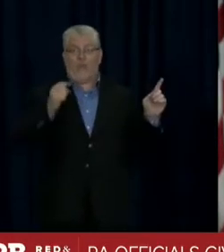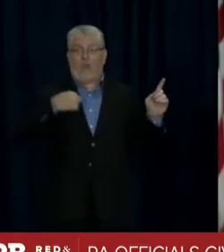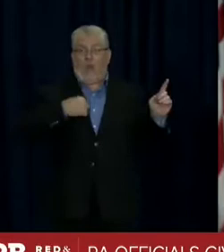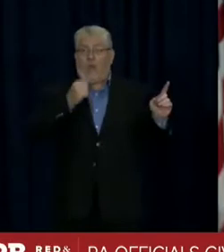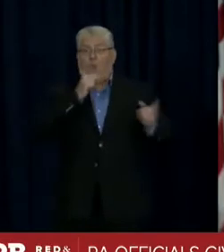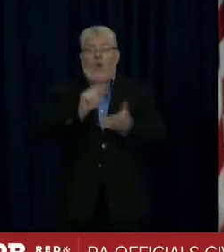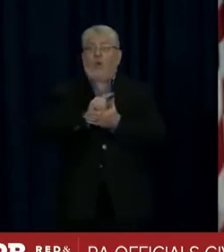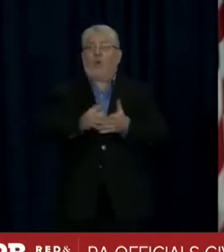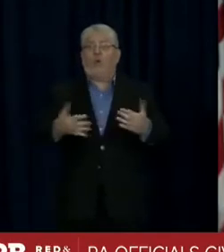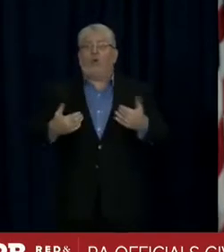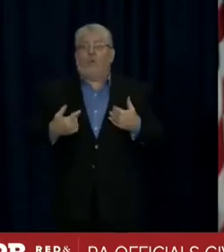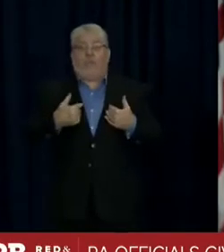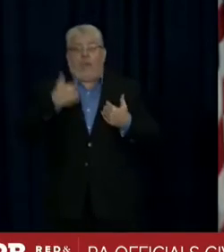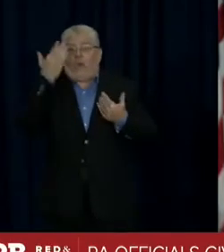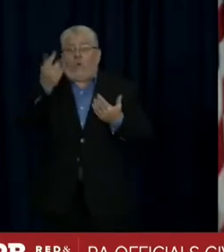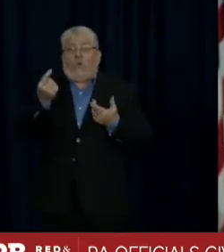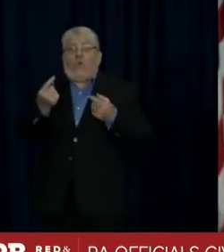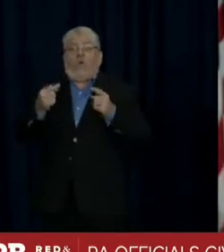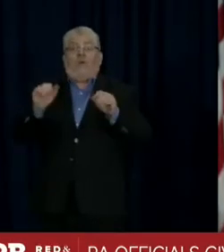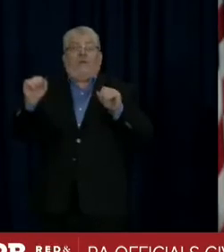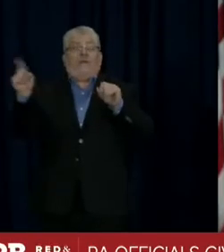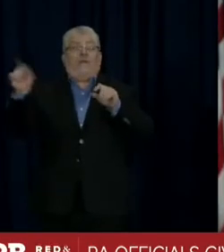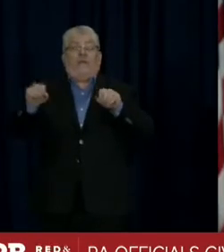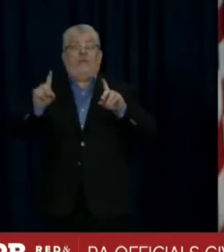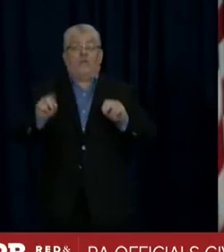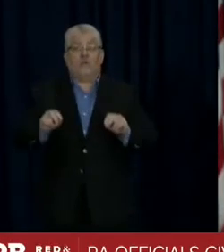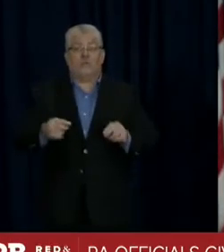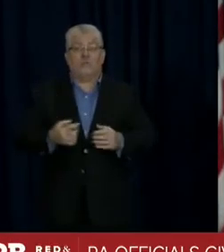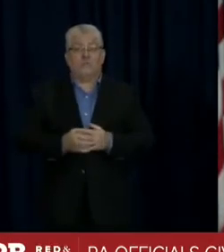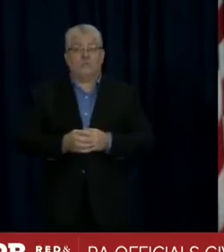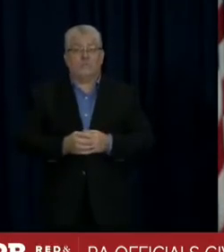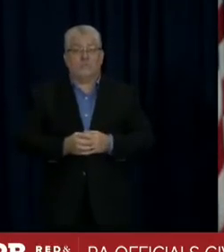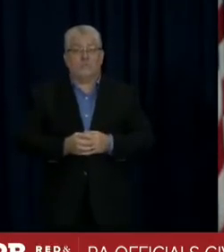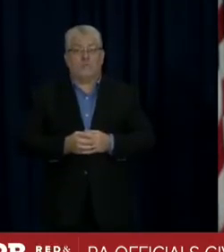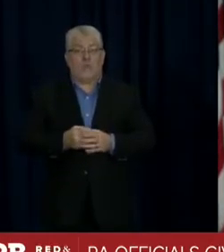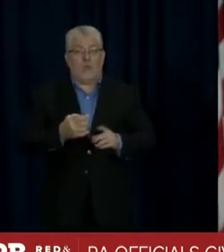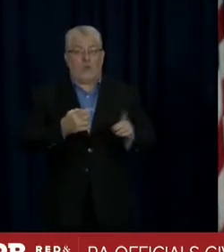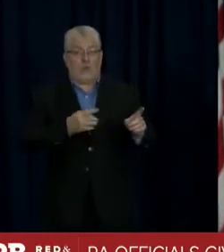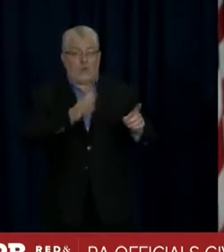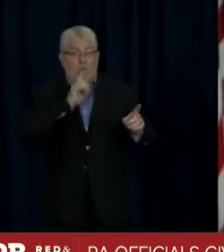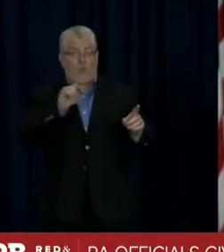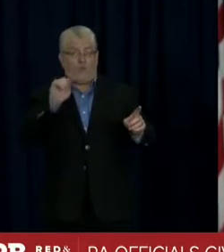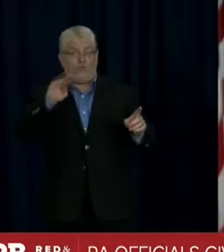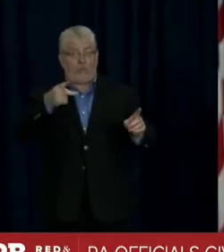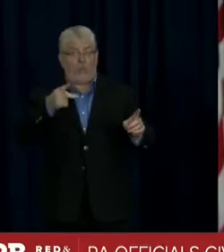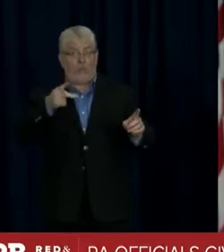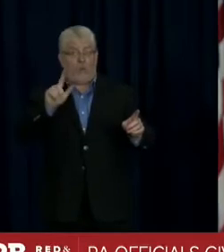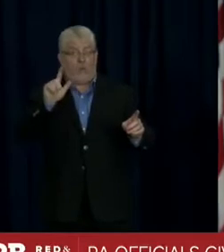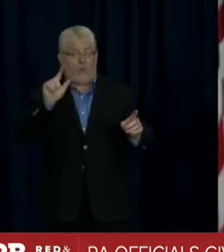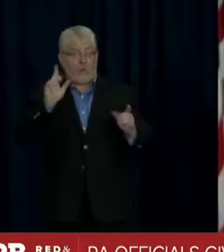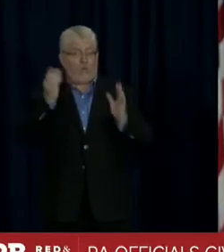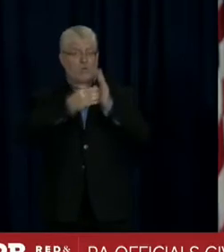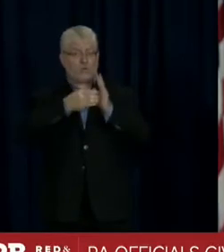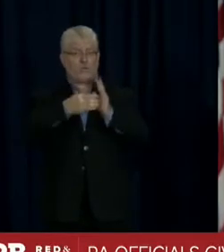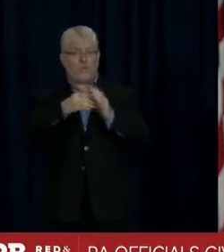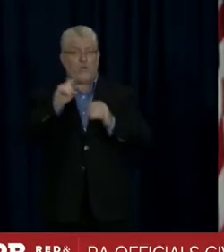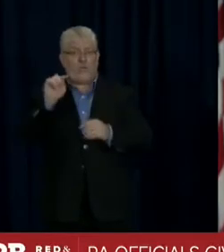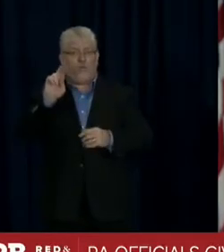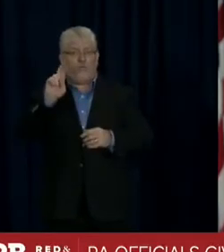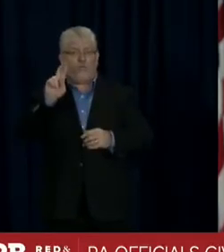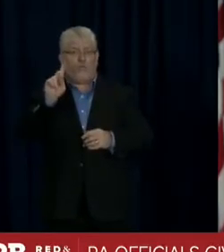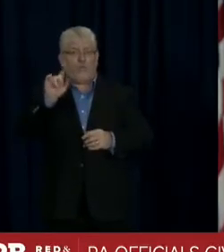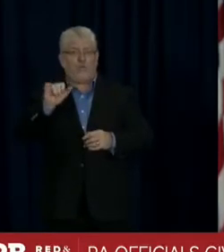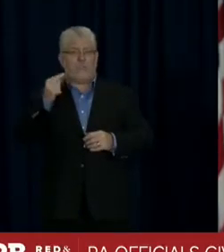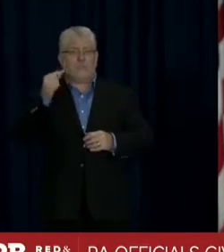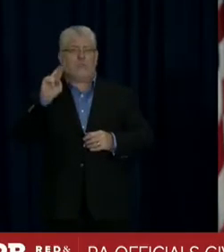I think the, if you're talking about the Trump lawsuit, the one that Rudy Giuliani talked about, I think they were concerned